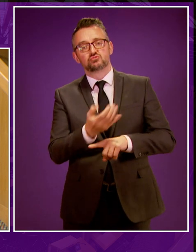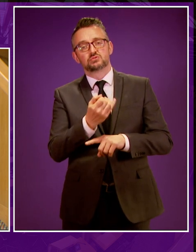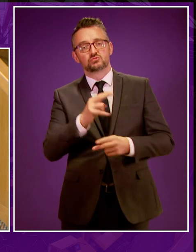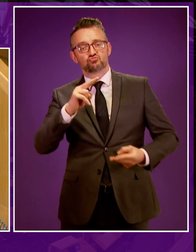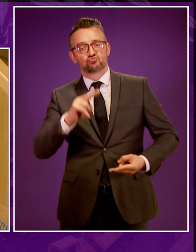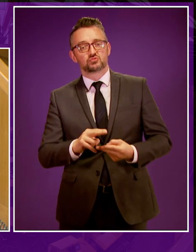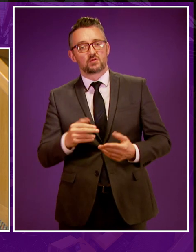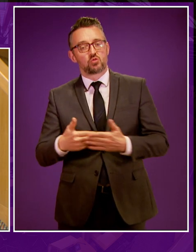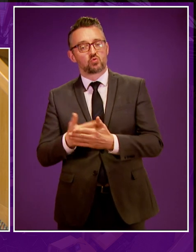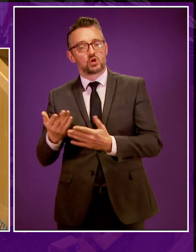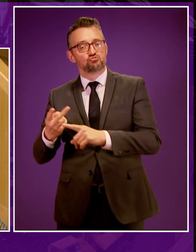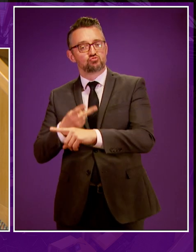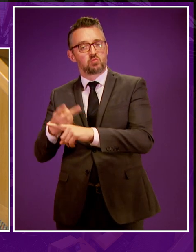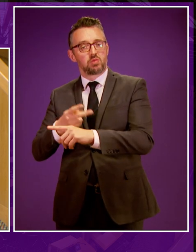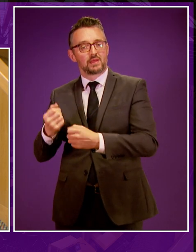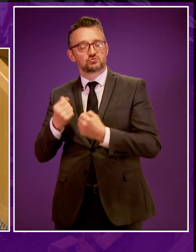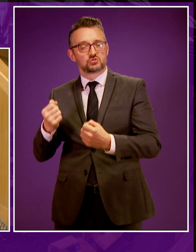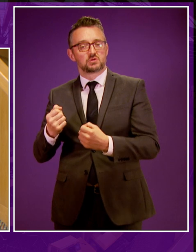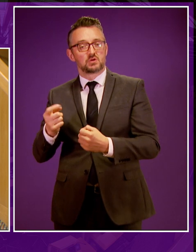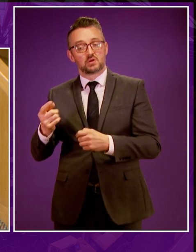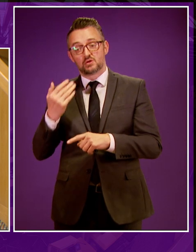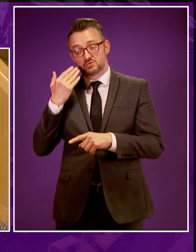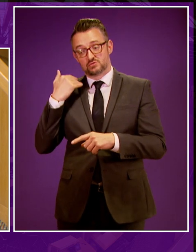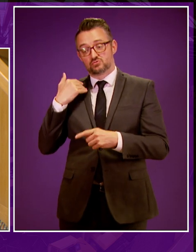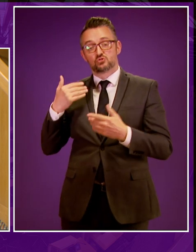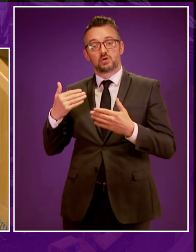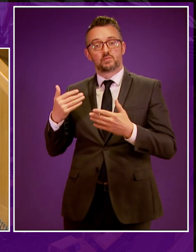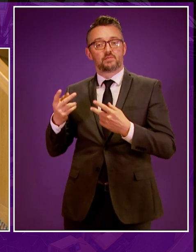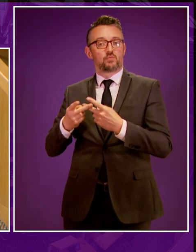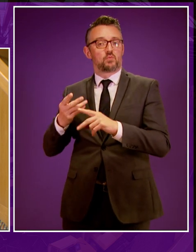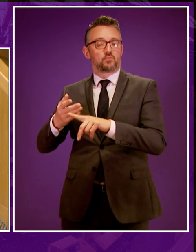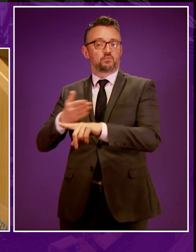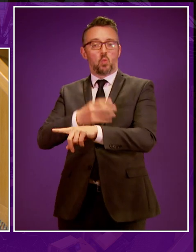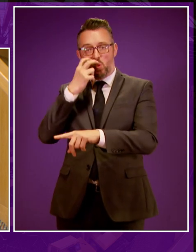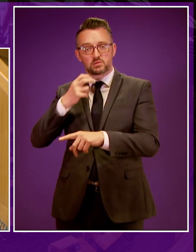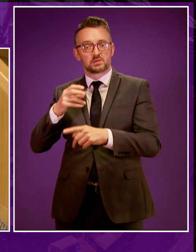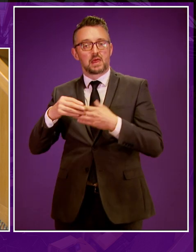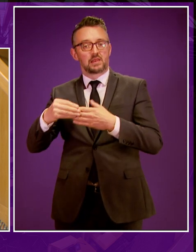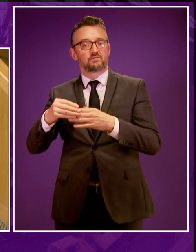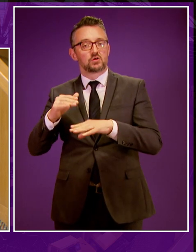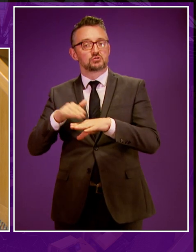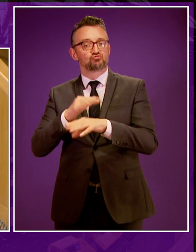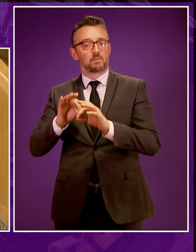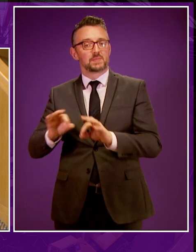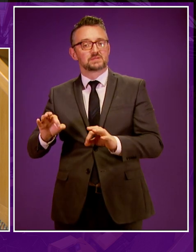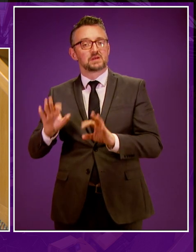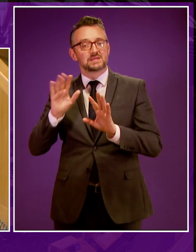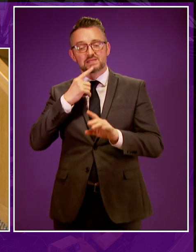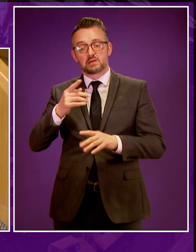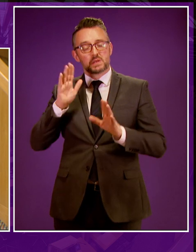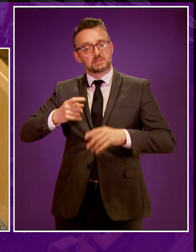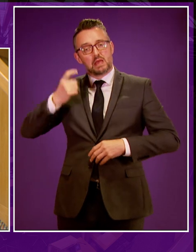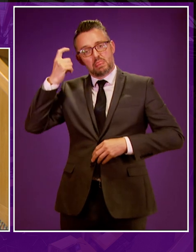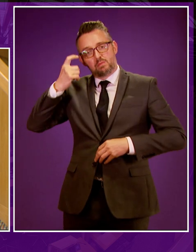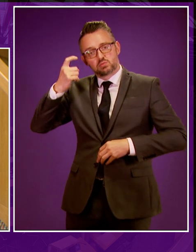renewable energy. And even the former leader of Greenpeace has said that the movement needs to have an urgent rethink over energy